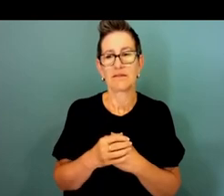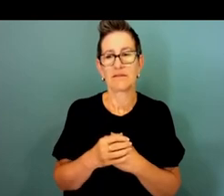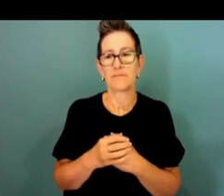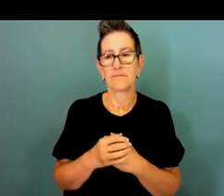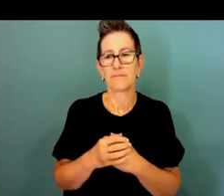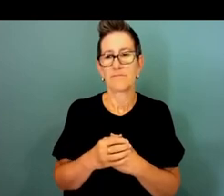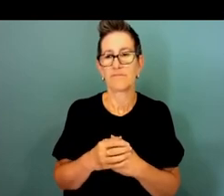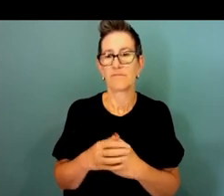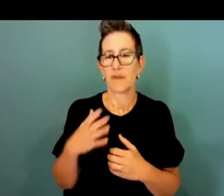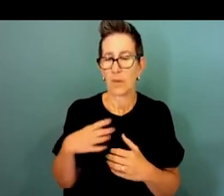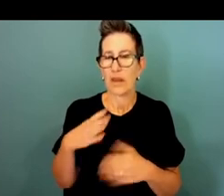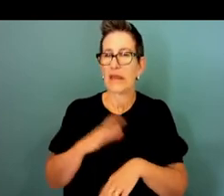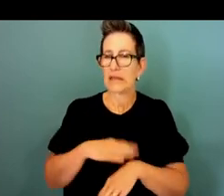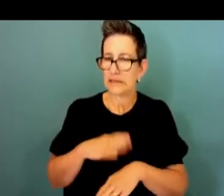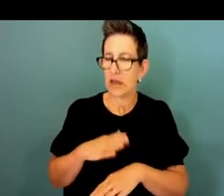a while to build up again